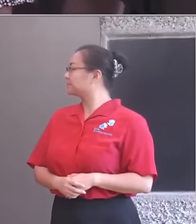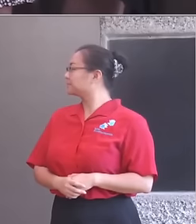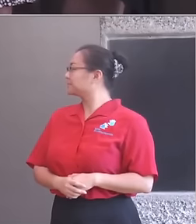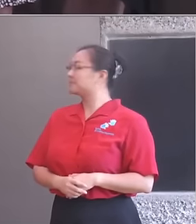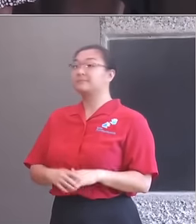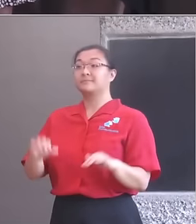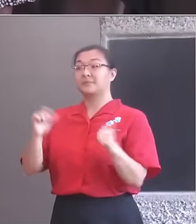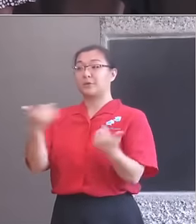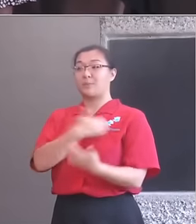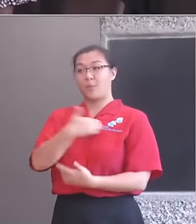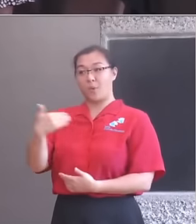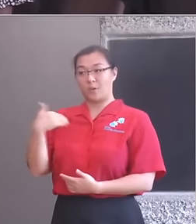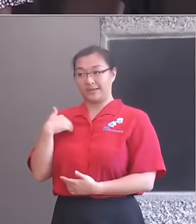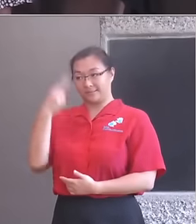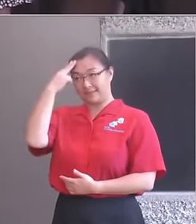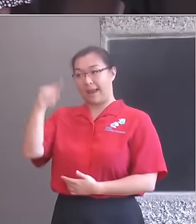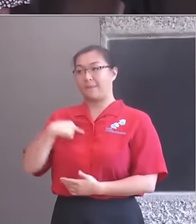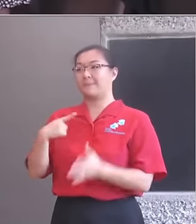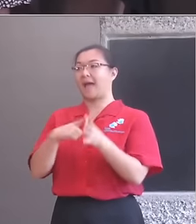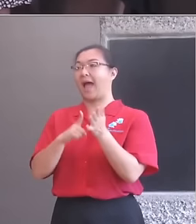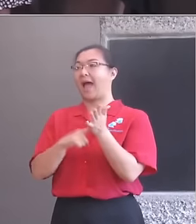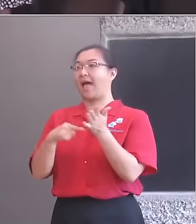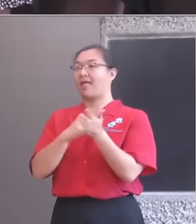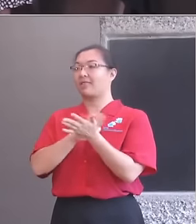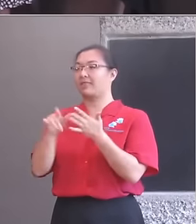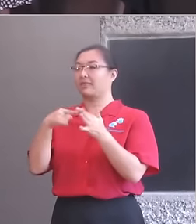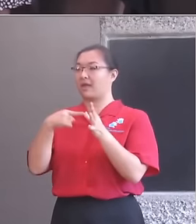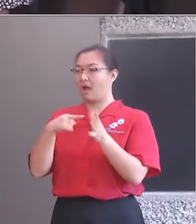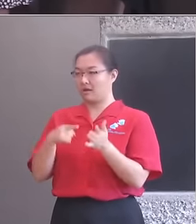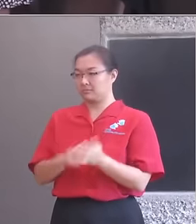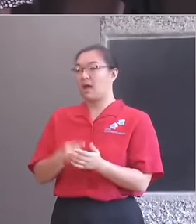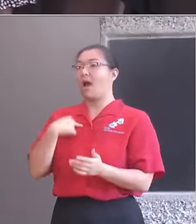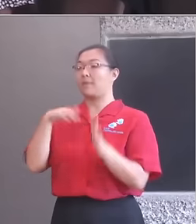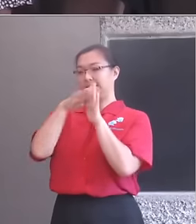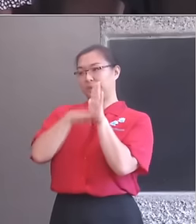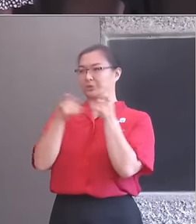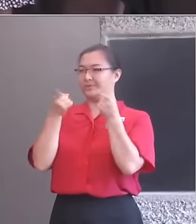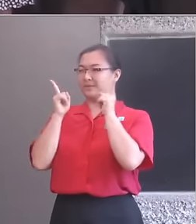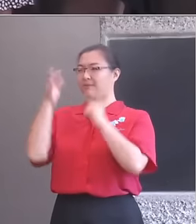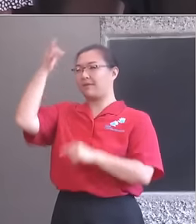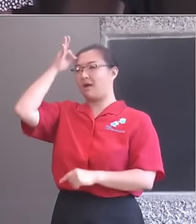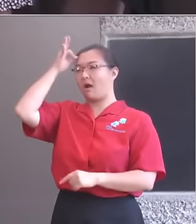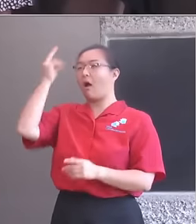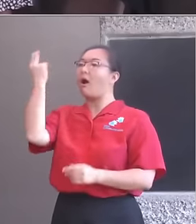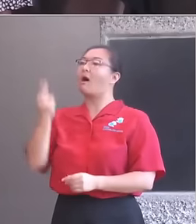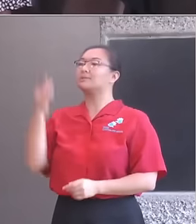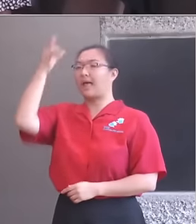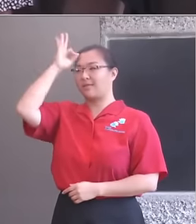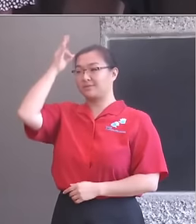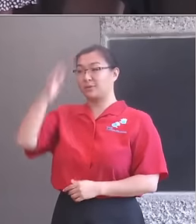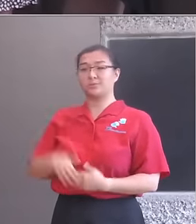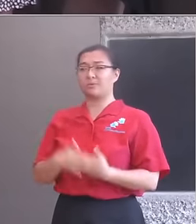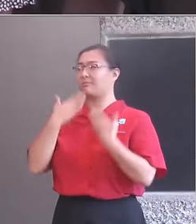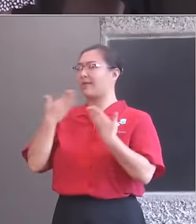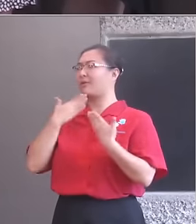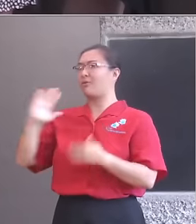Good morning, everyone. I'm Althea Funchale. I'm the deputy chief exec at Arts Council England. And I echo everyone's thanks for you to be here at such